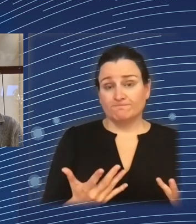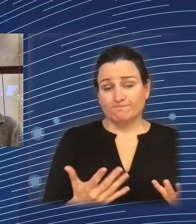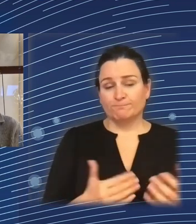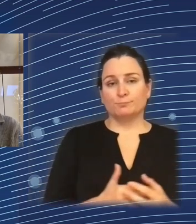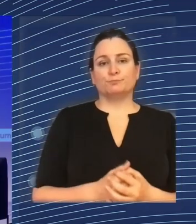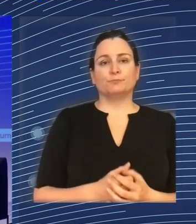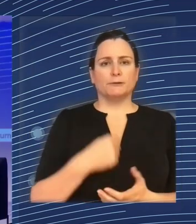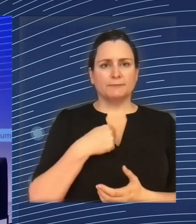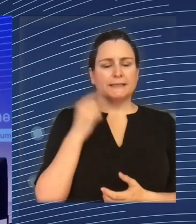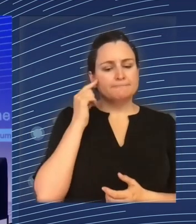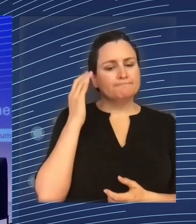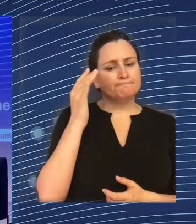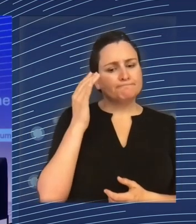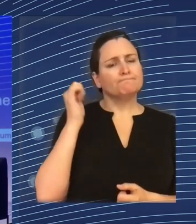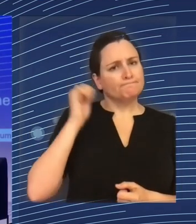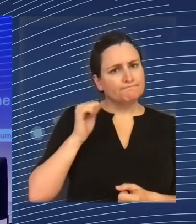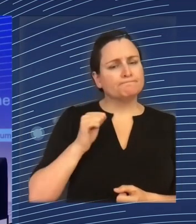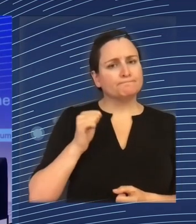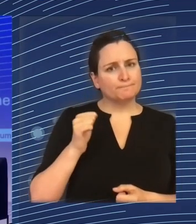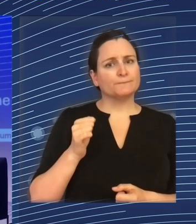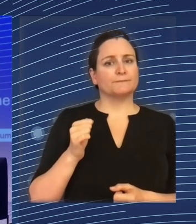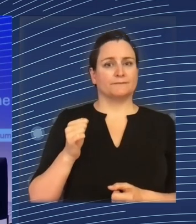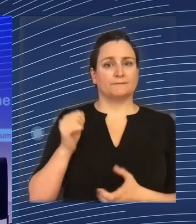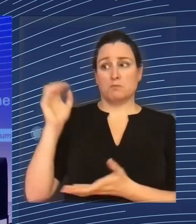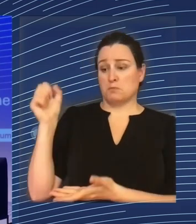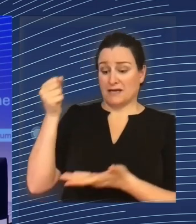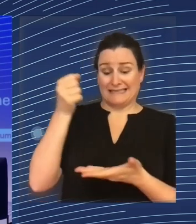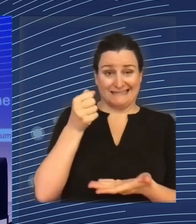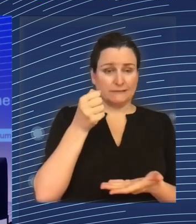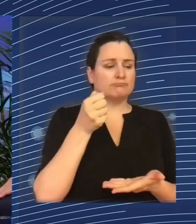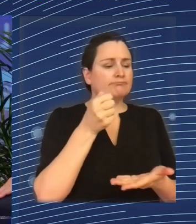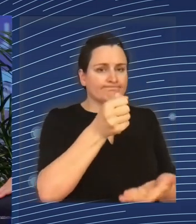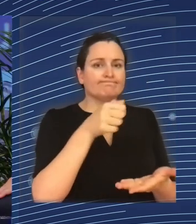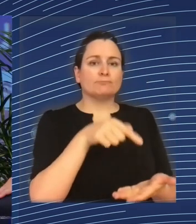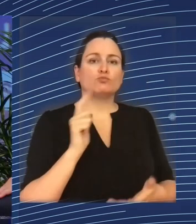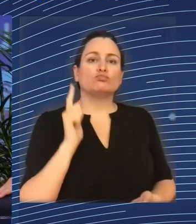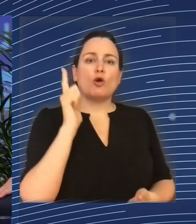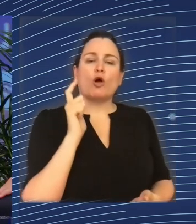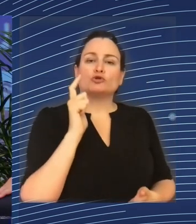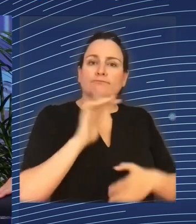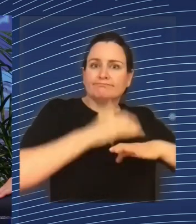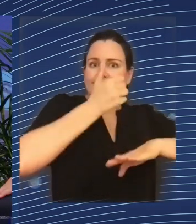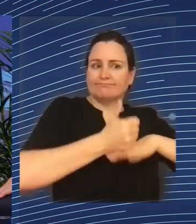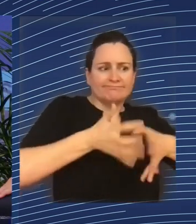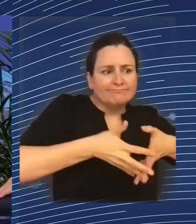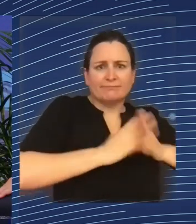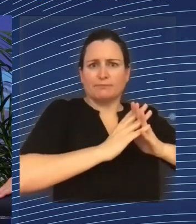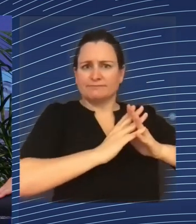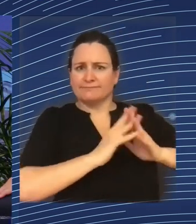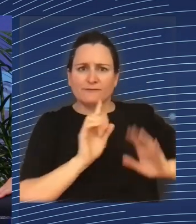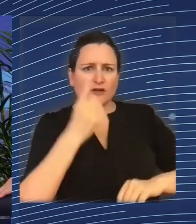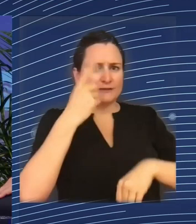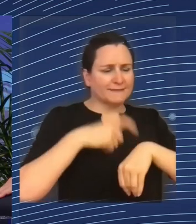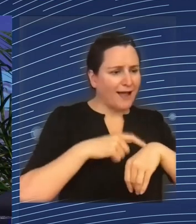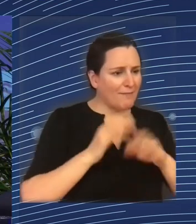a lot of EU money to support startups, launching startups and less so scaling startups. We are